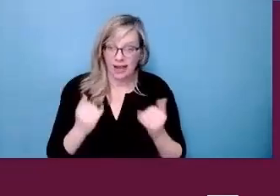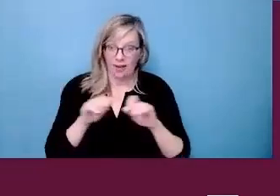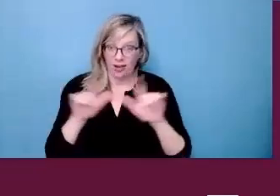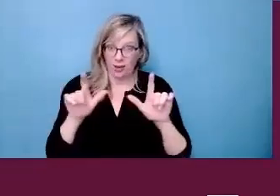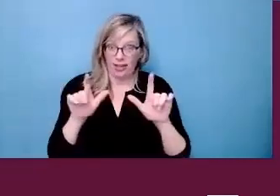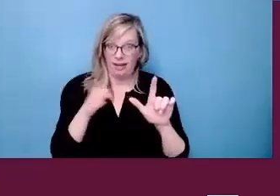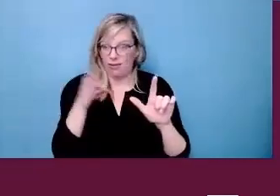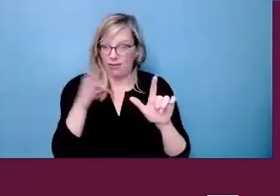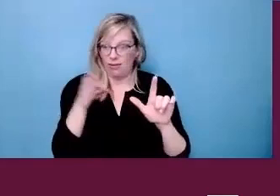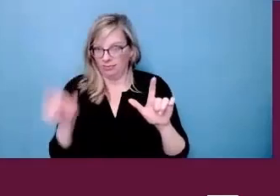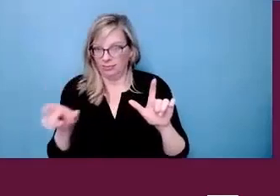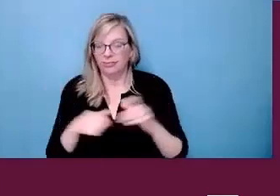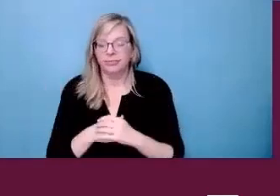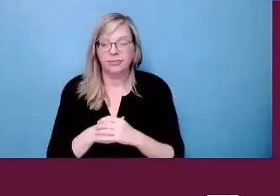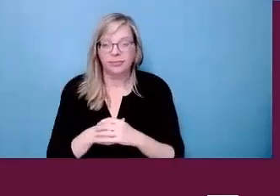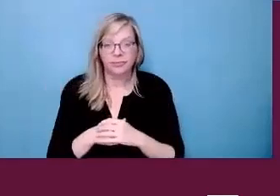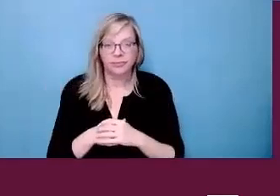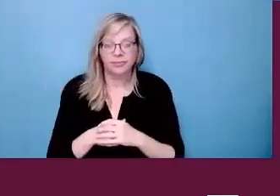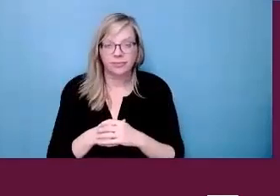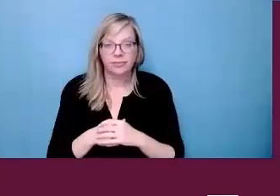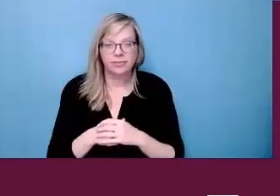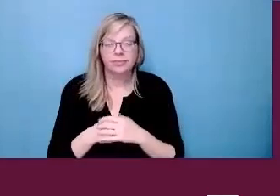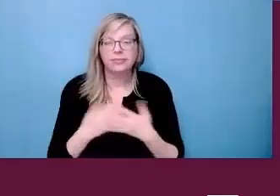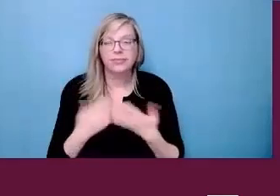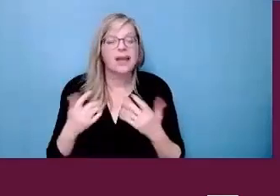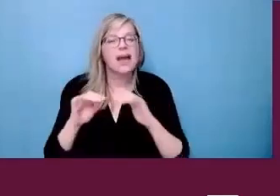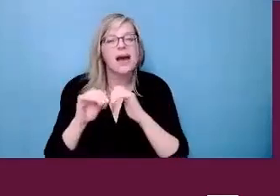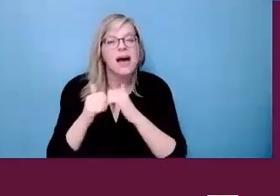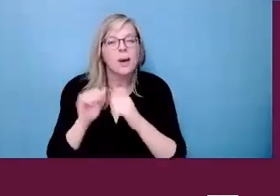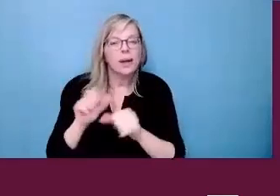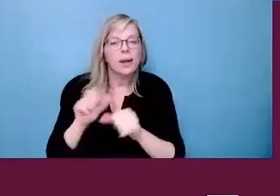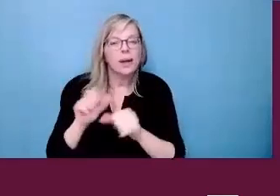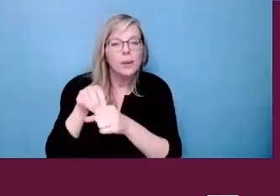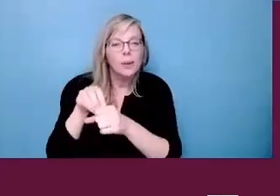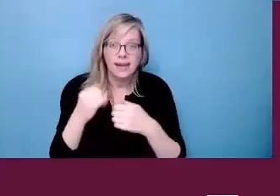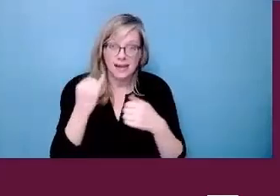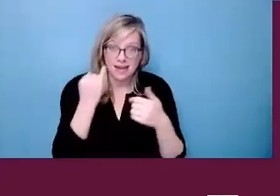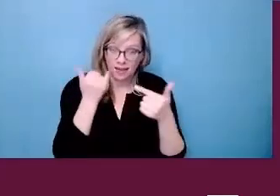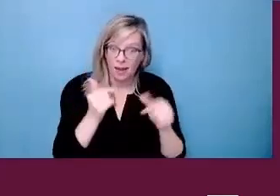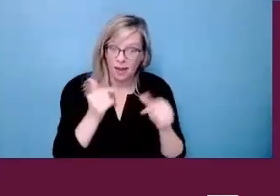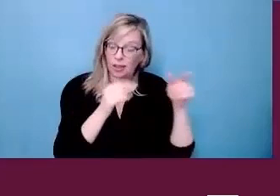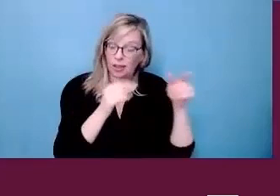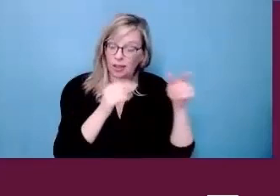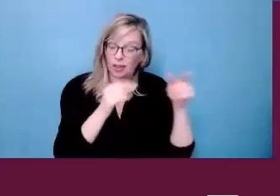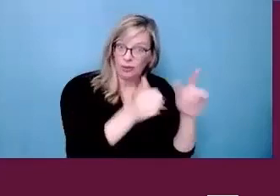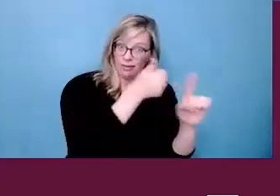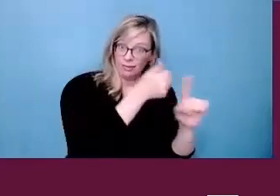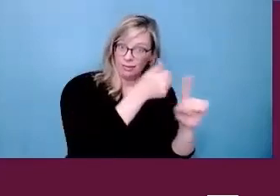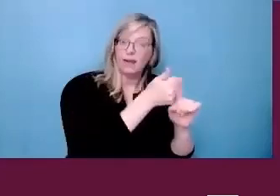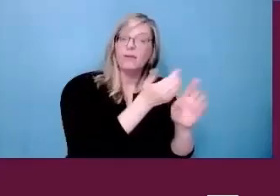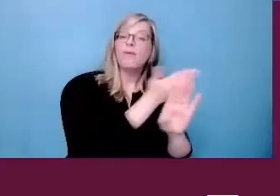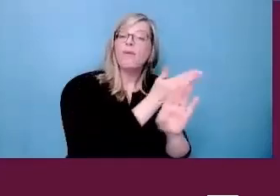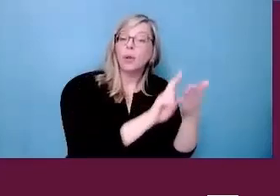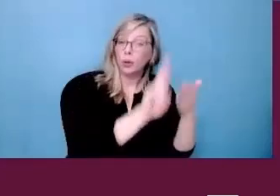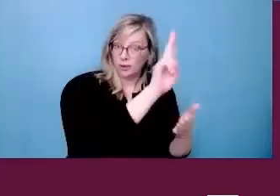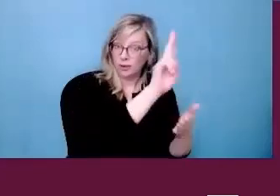Strategies for inclusion. now we're moving to the right area of the screen. So employment during post-secondary education was a